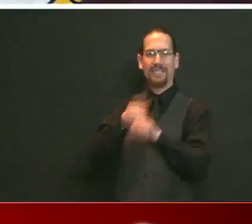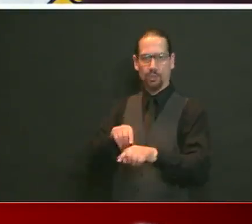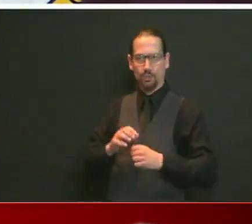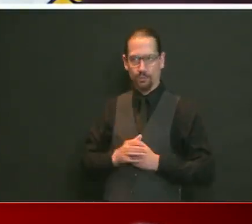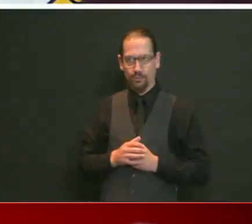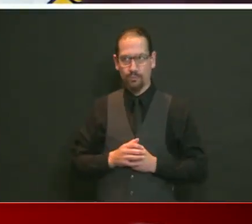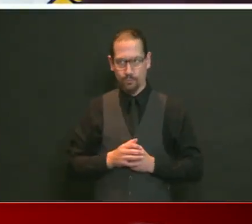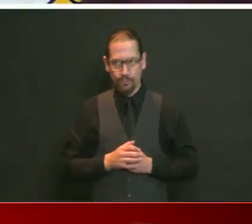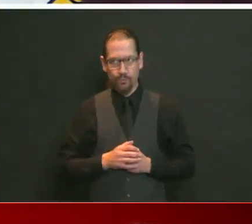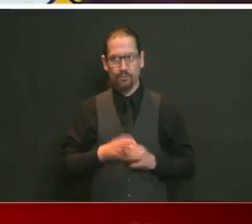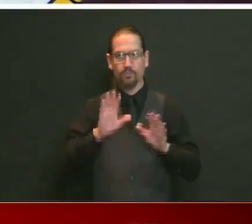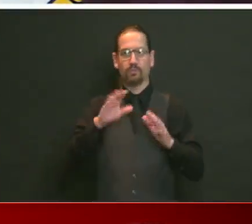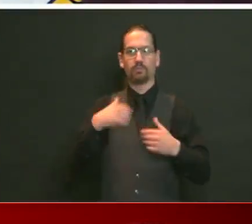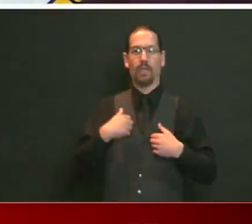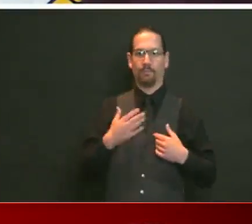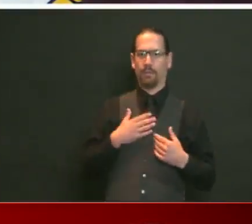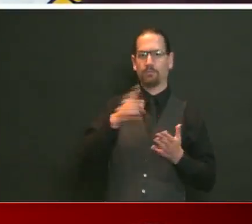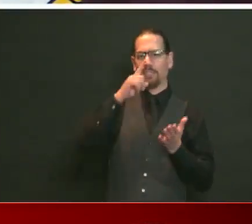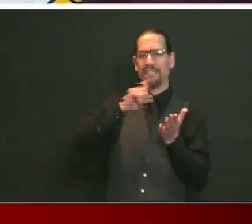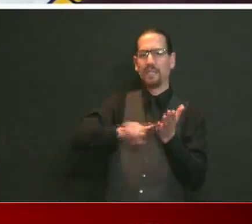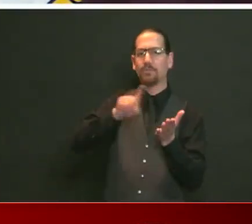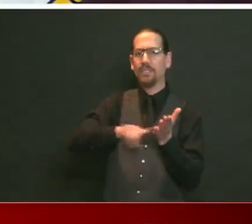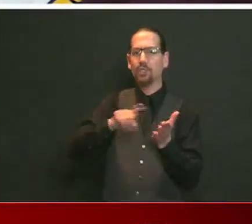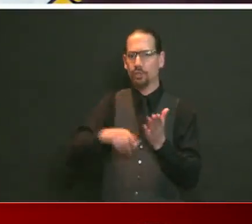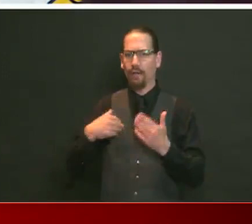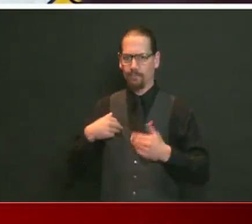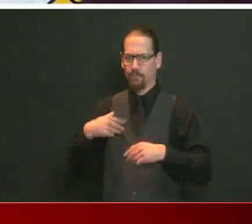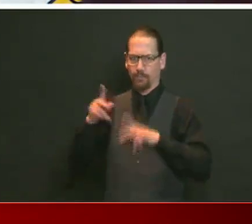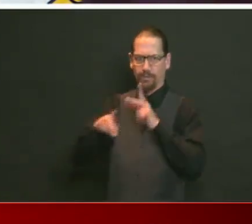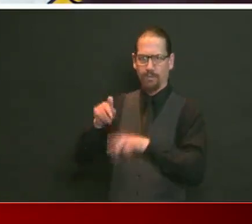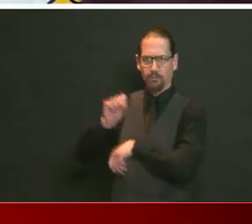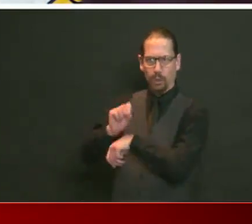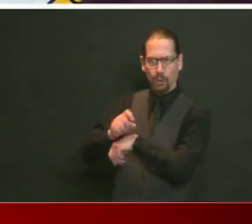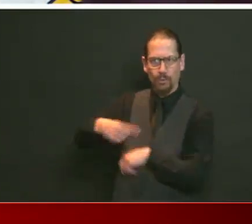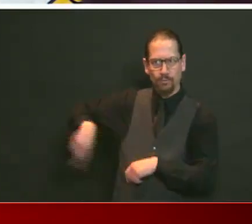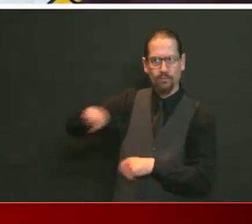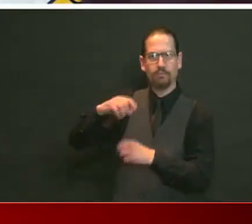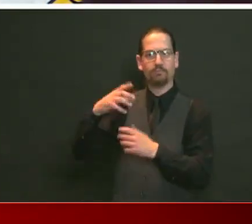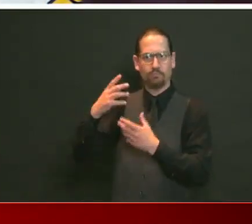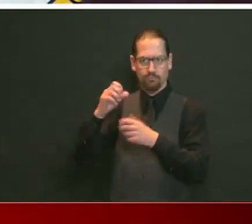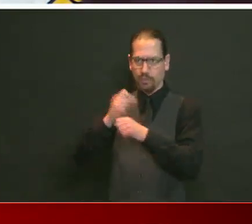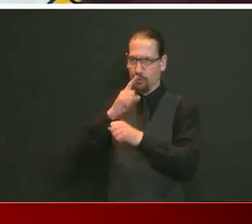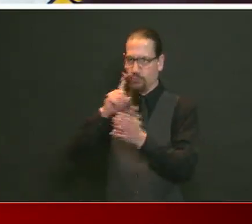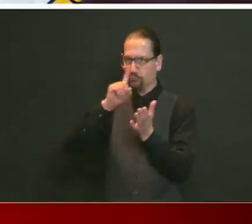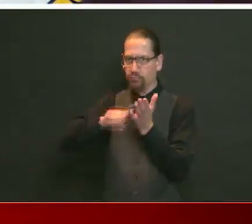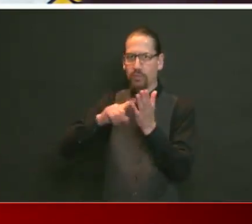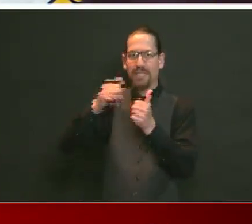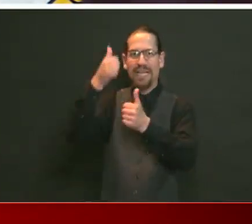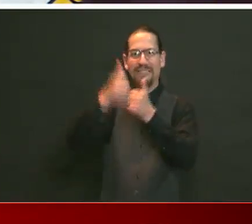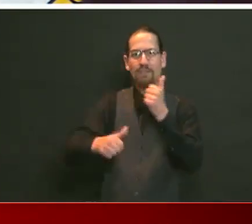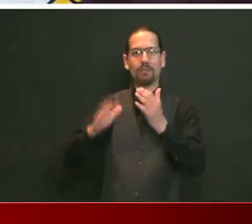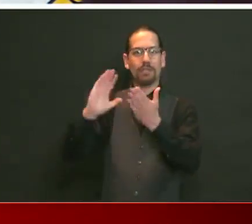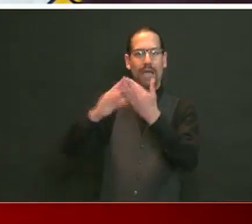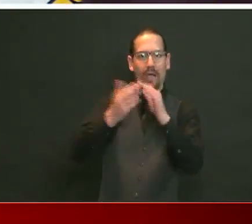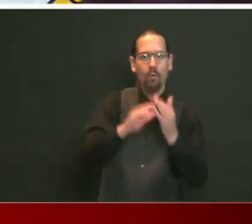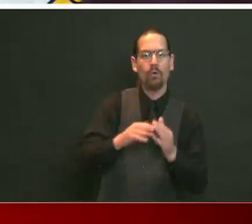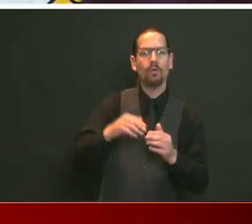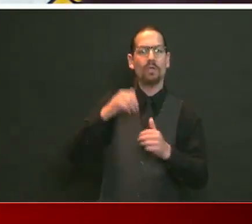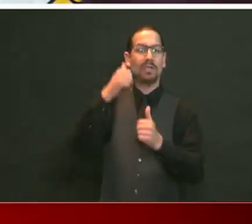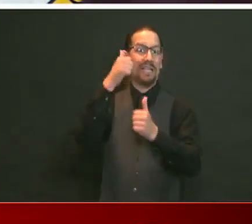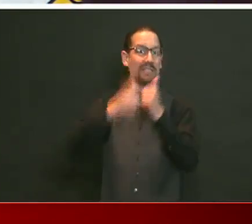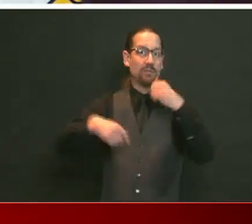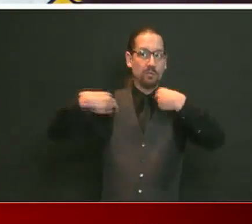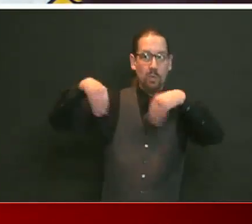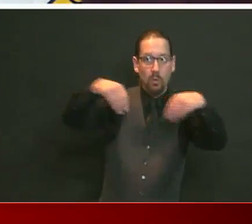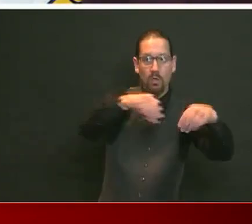out our inspectors who went town to town, shop to shop, and by and large, we saw 90-plus percent